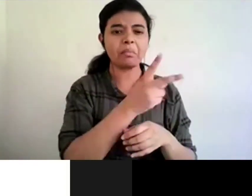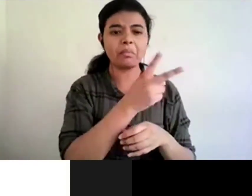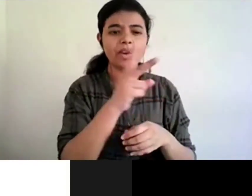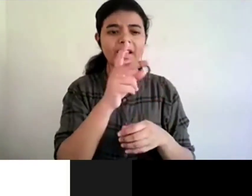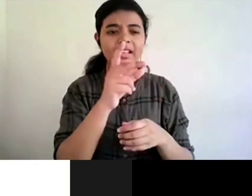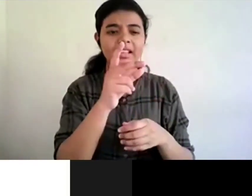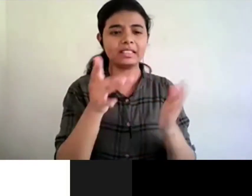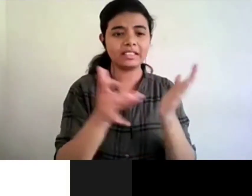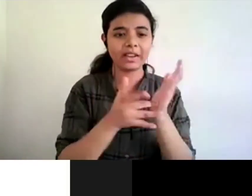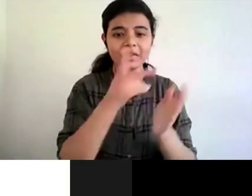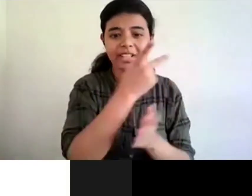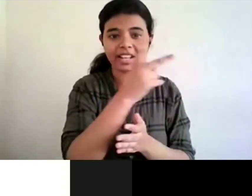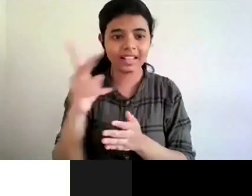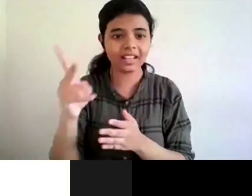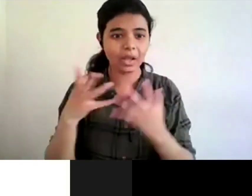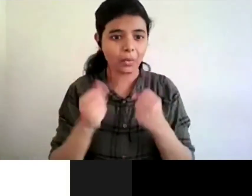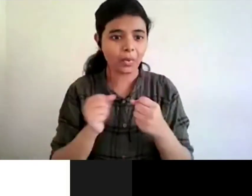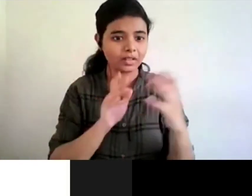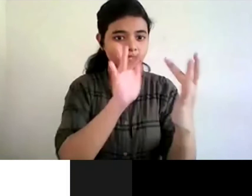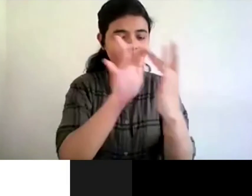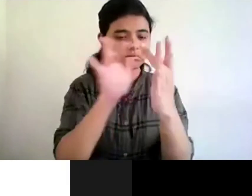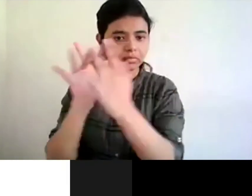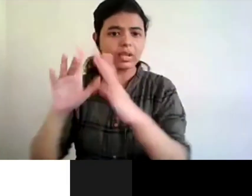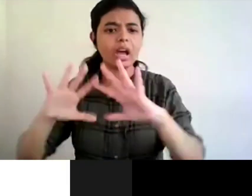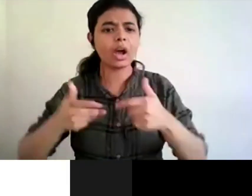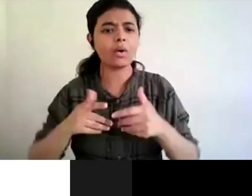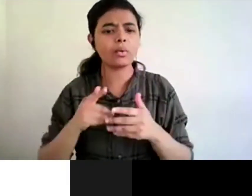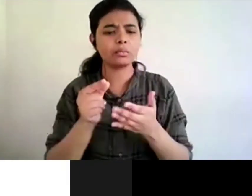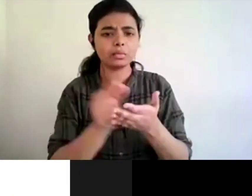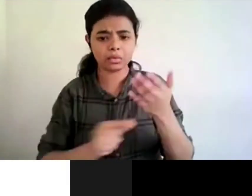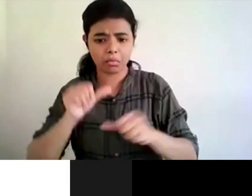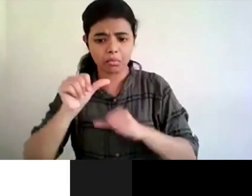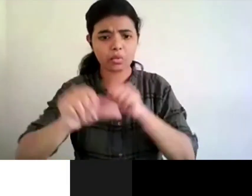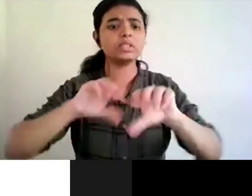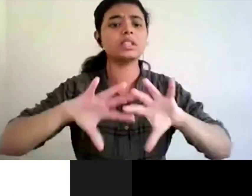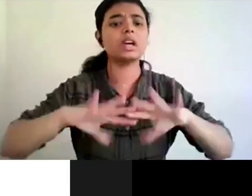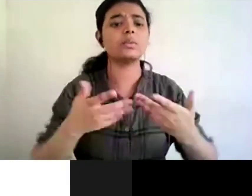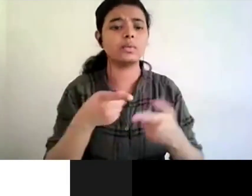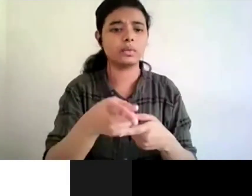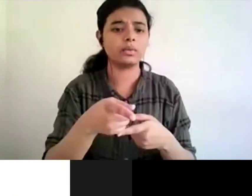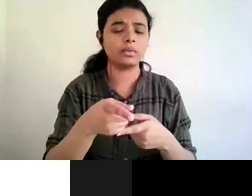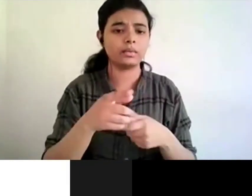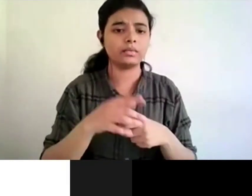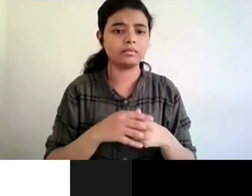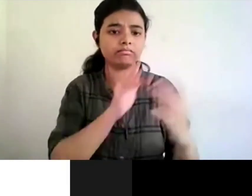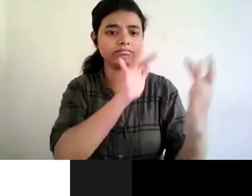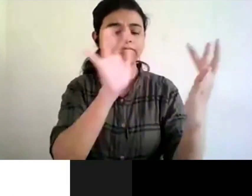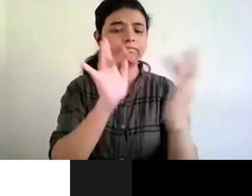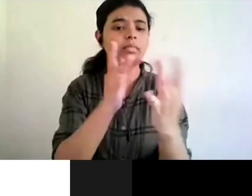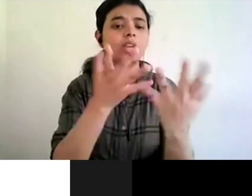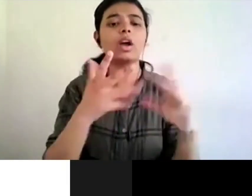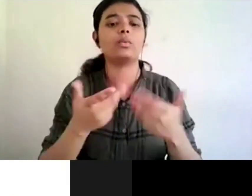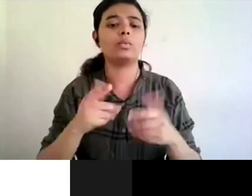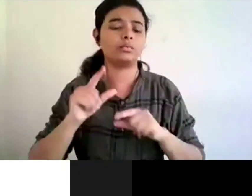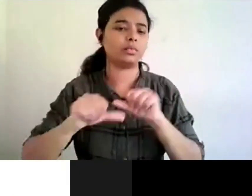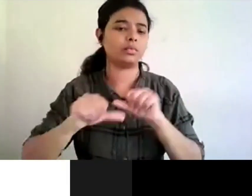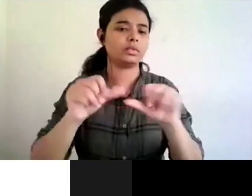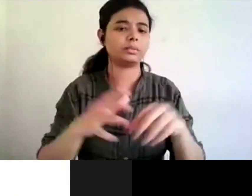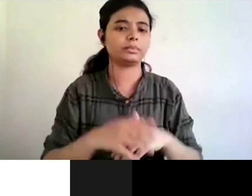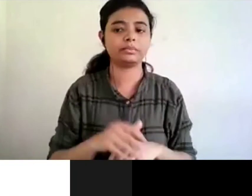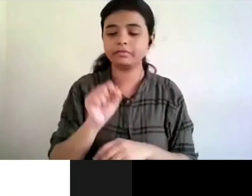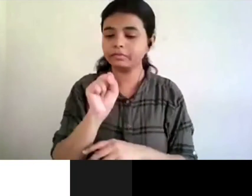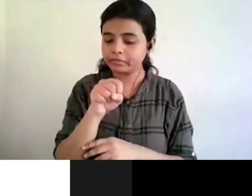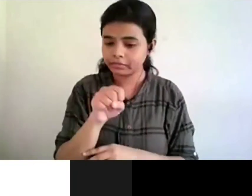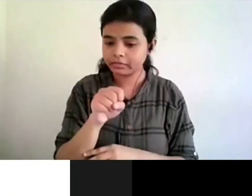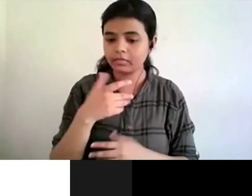these uh kind of their programs and activities what is the process of getting in touch with you so yes there are